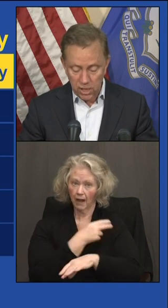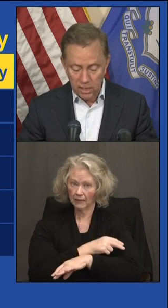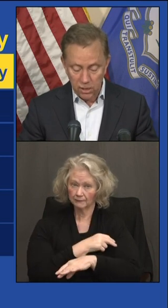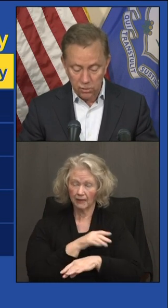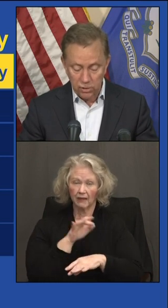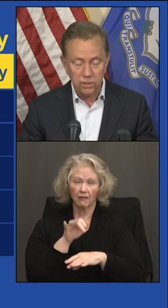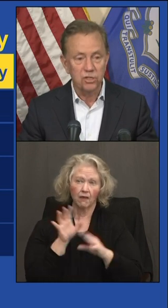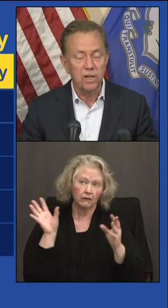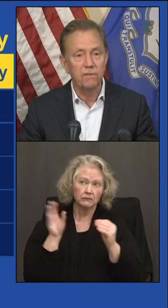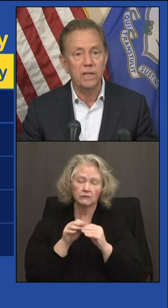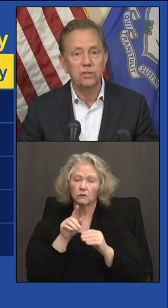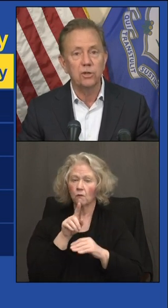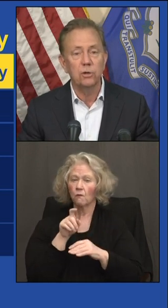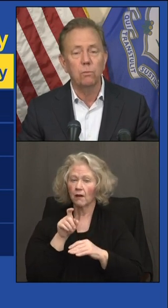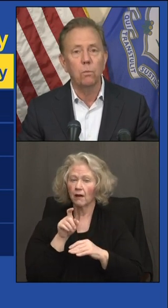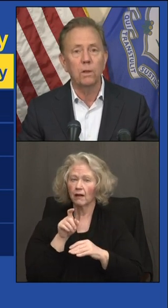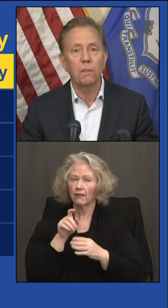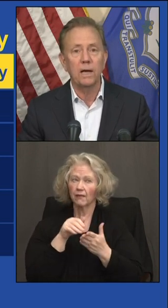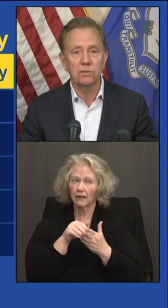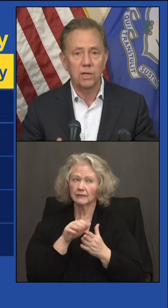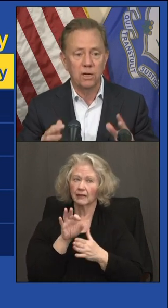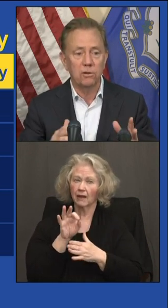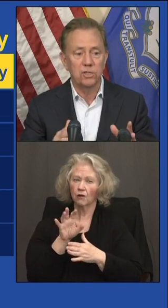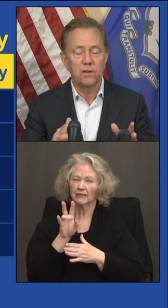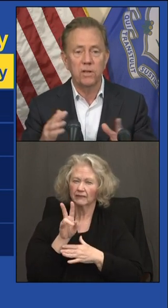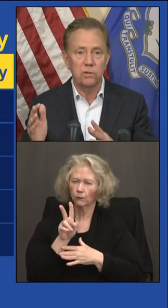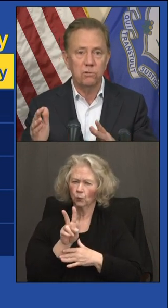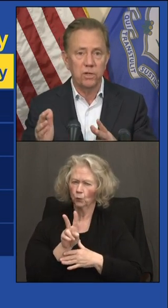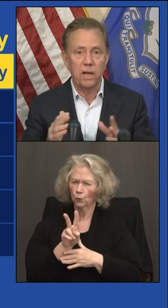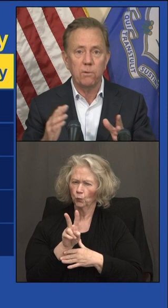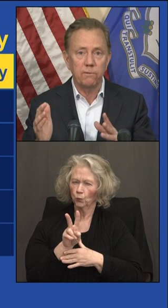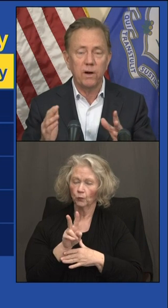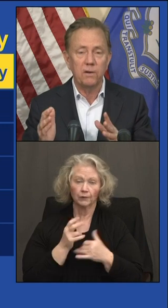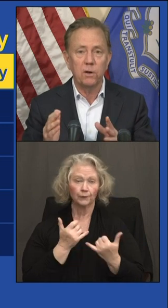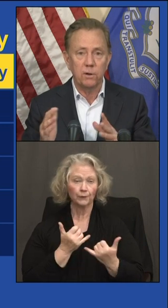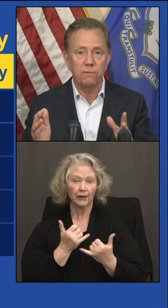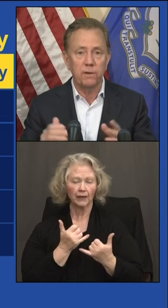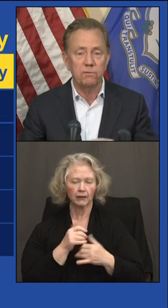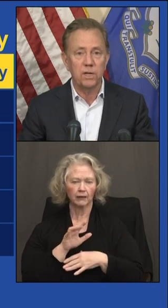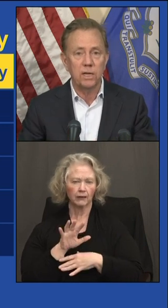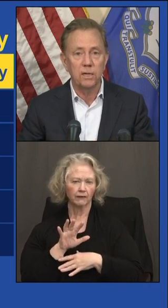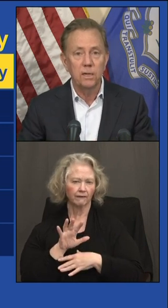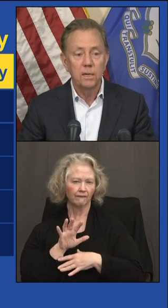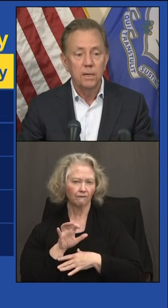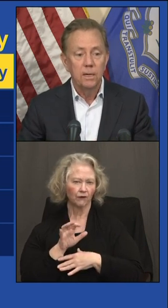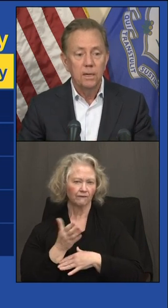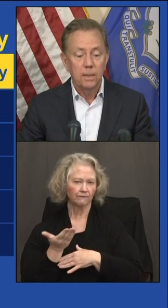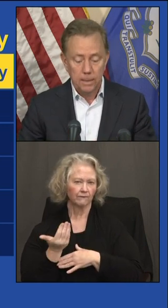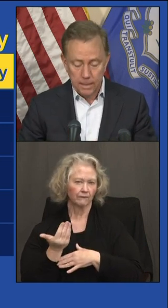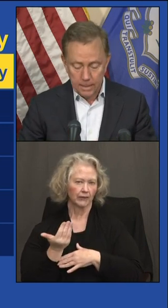,972, 1,972. Today we're at 515.